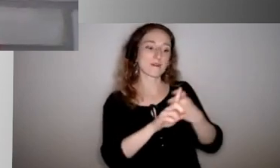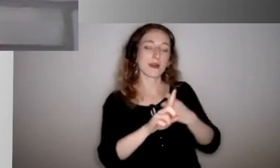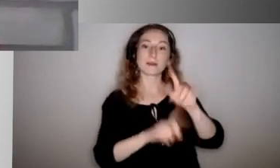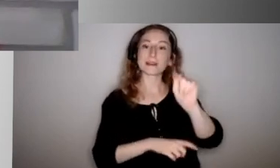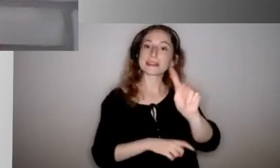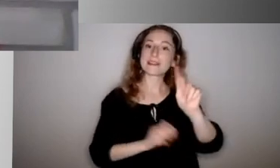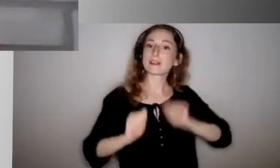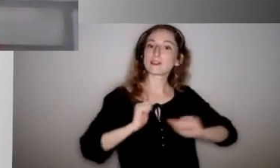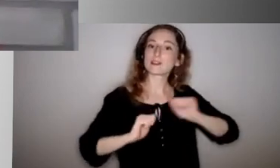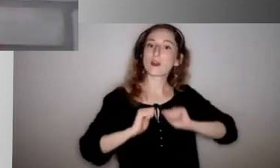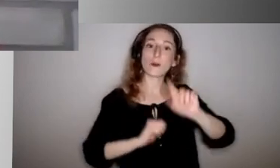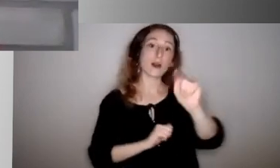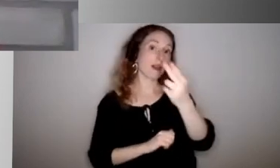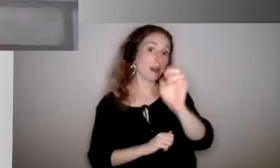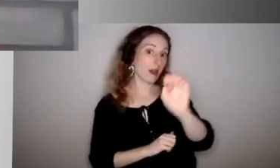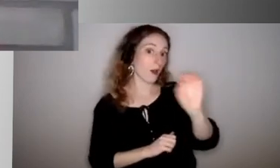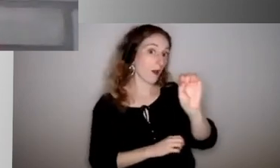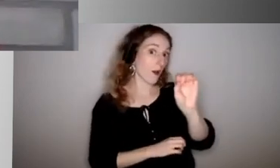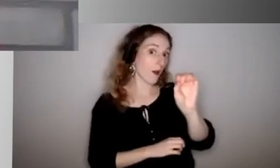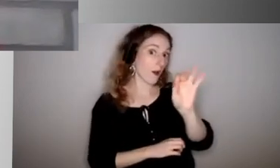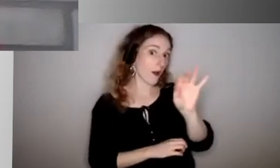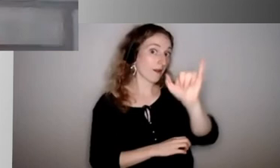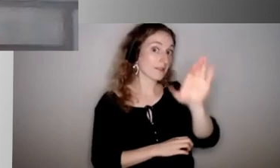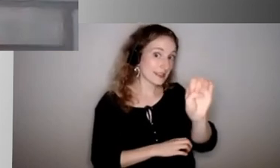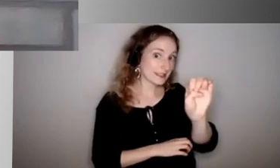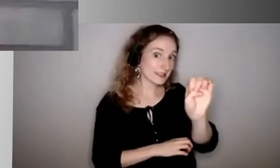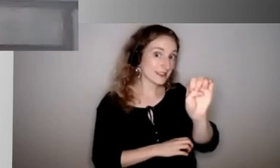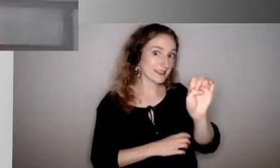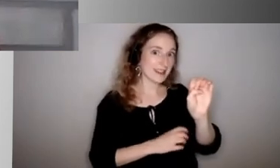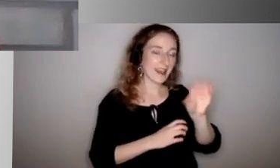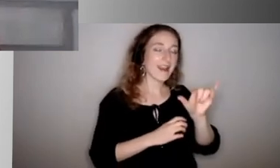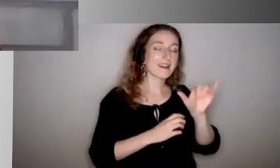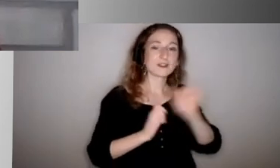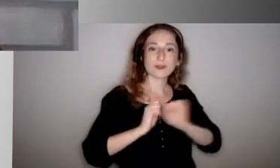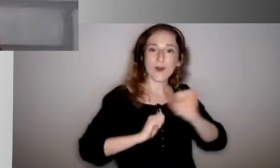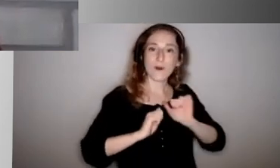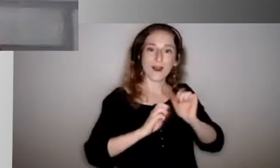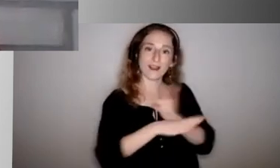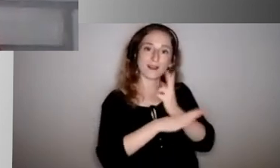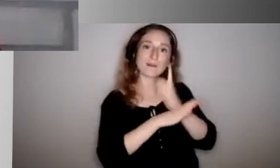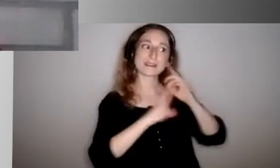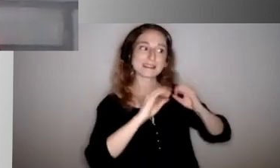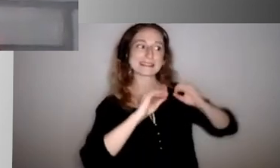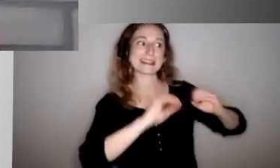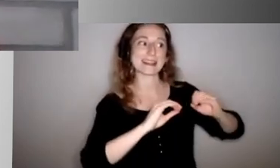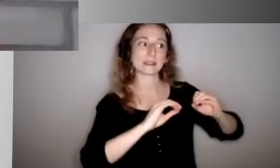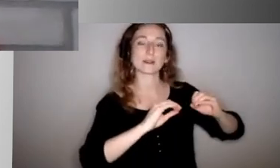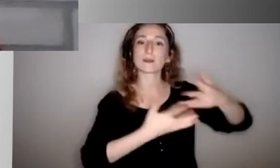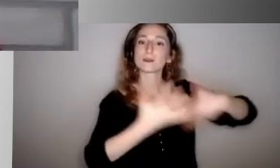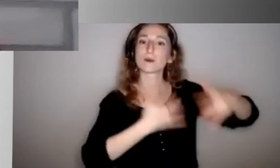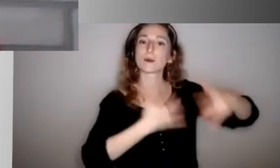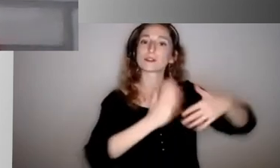just right scene from the office to show my students when we get back. Um, actually of